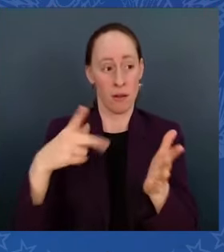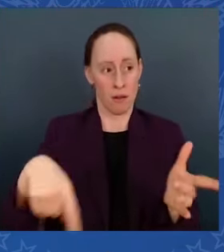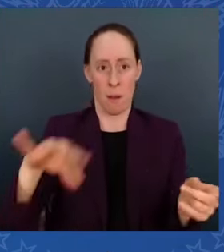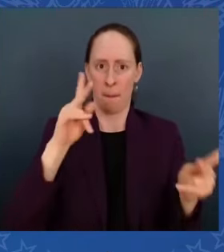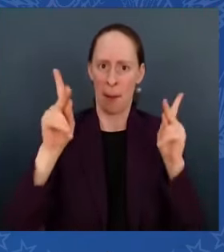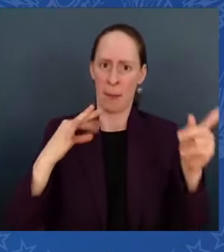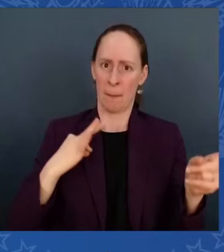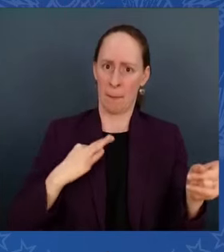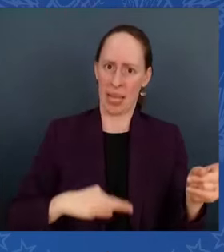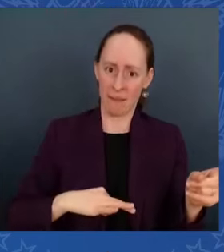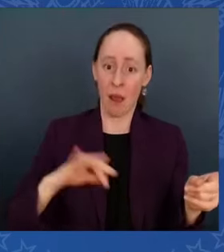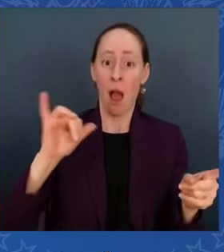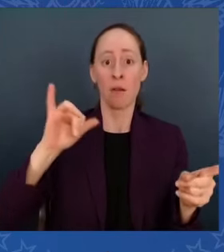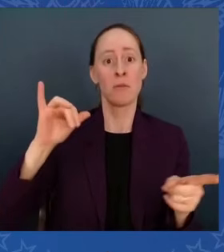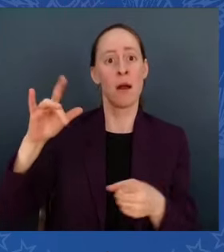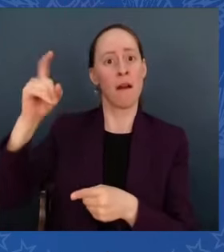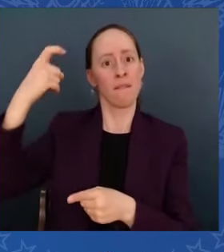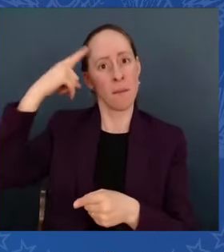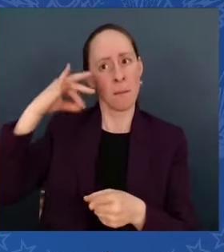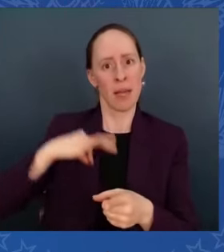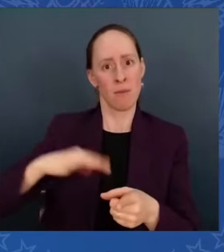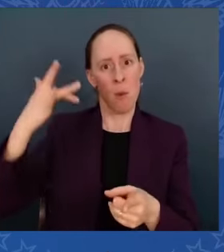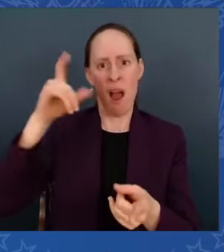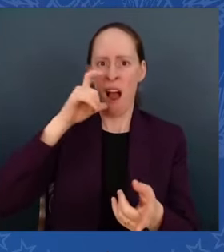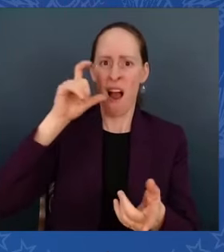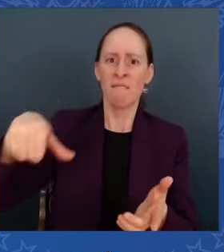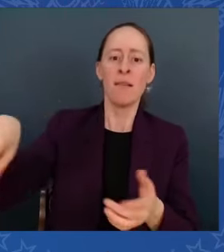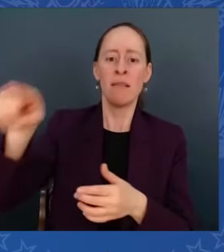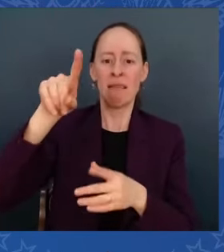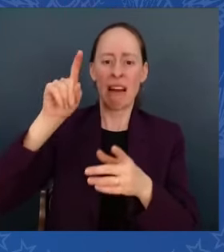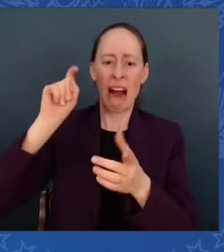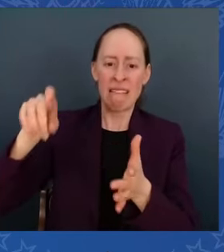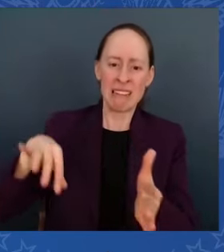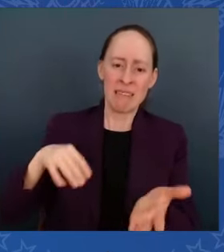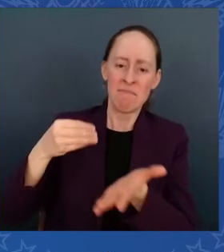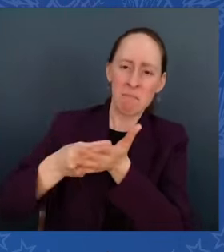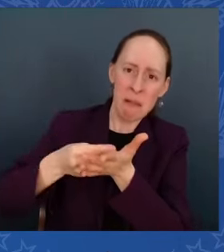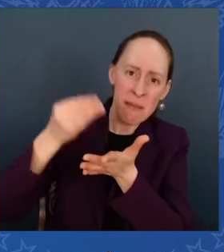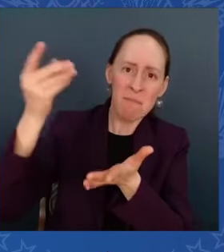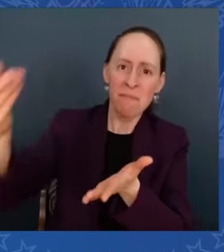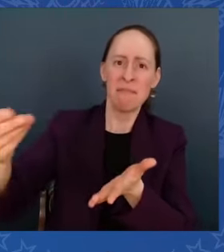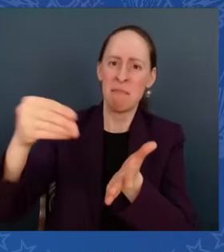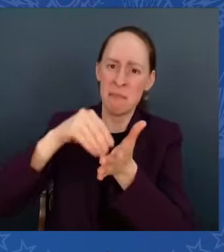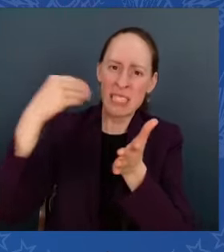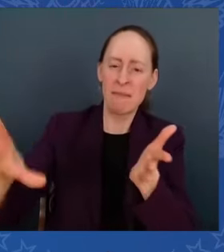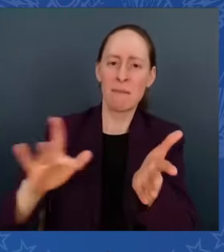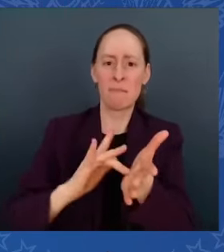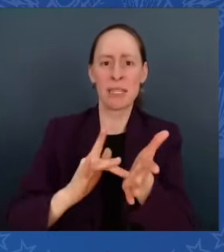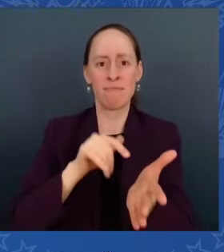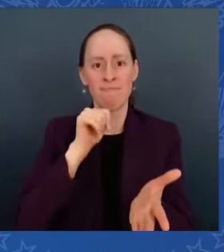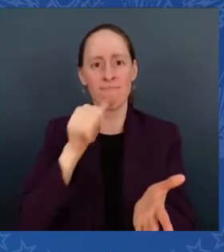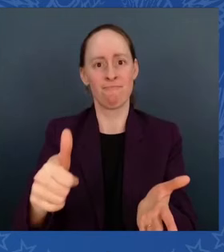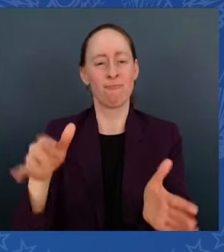the drug companies. That's right. I'm serious. This is what they call when I come from a big deal.